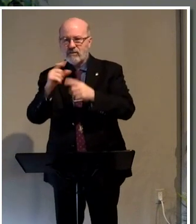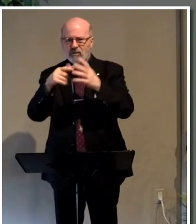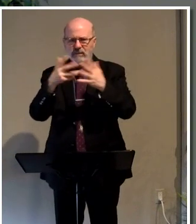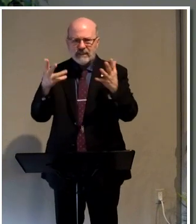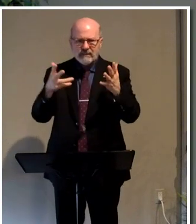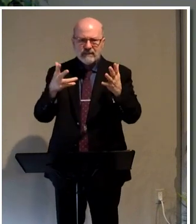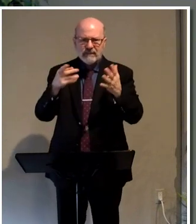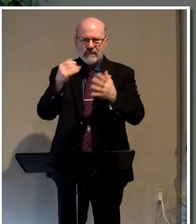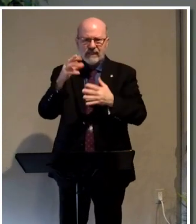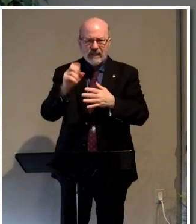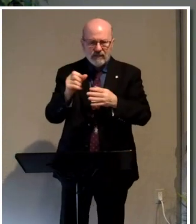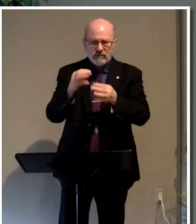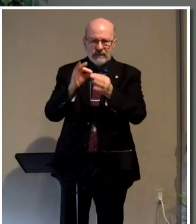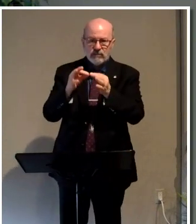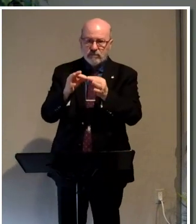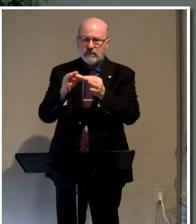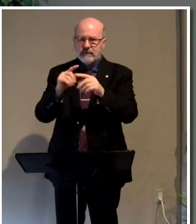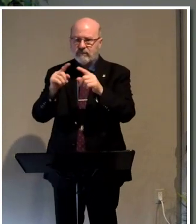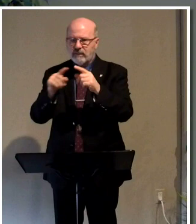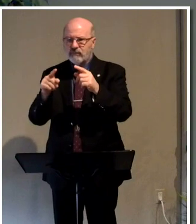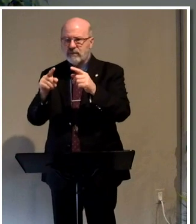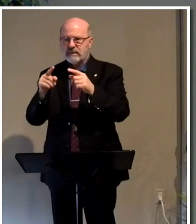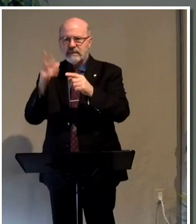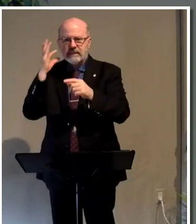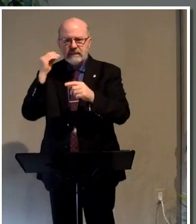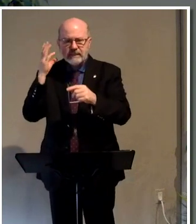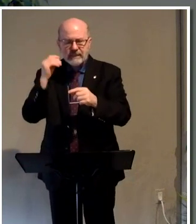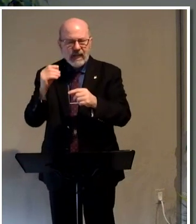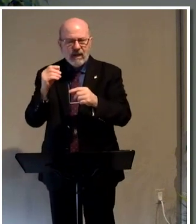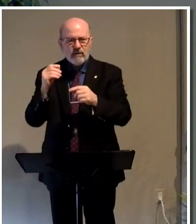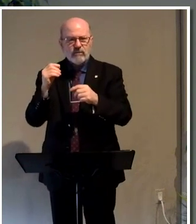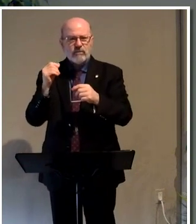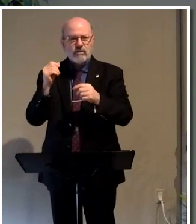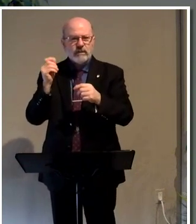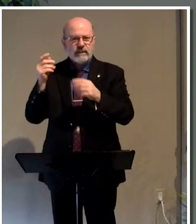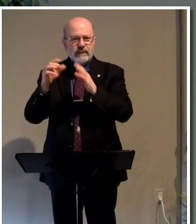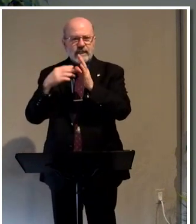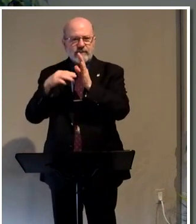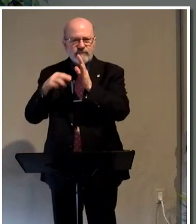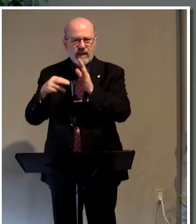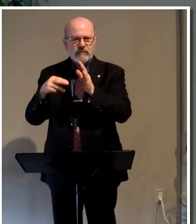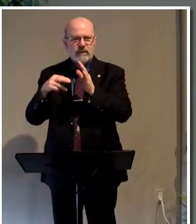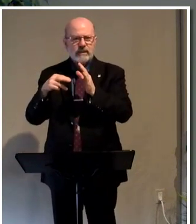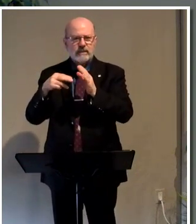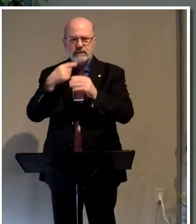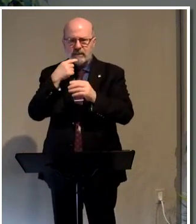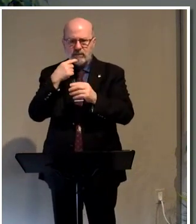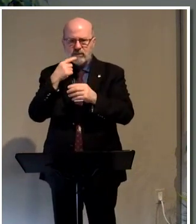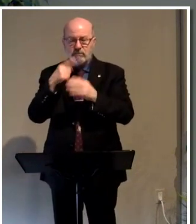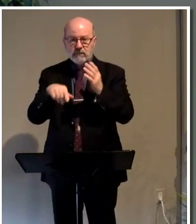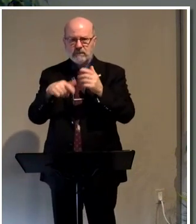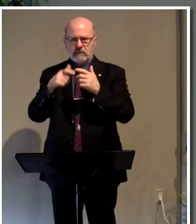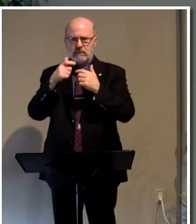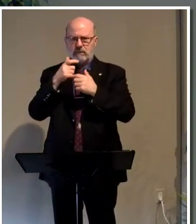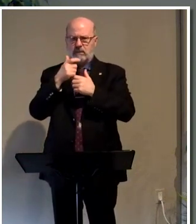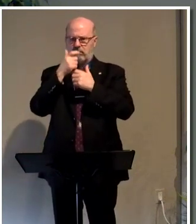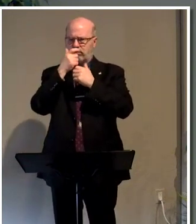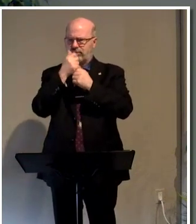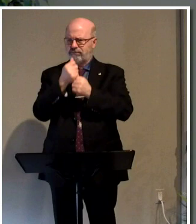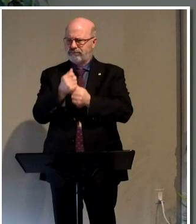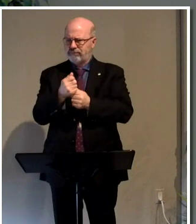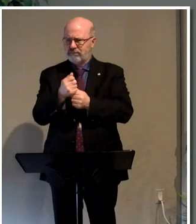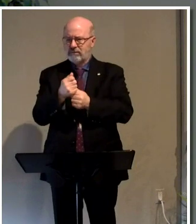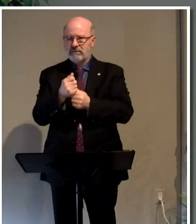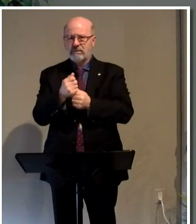tiny little hairs interpret different wavelengths of sound. And it vibrates in your ear telling you what the tone is. It just baffled my mind. And